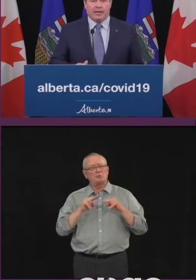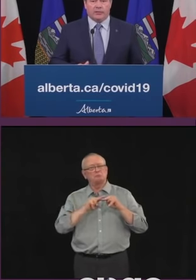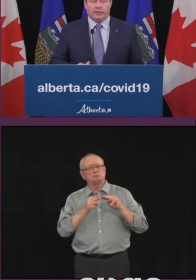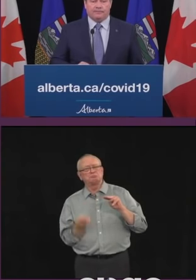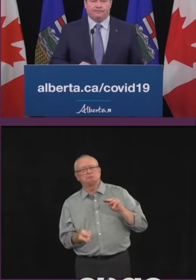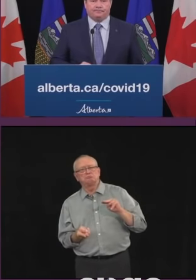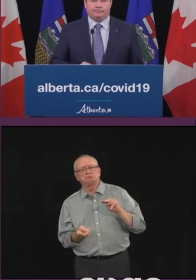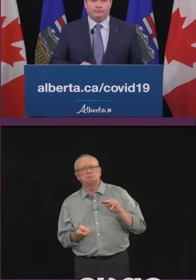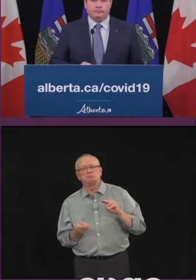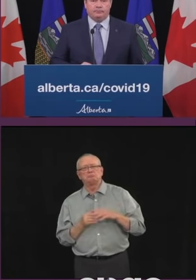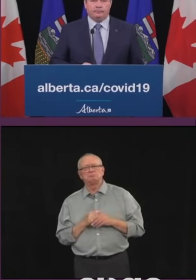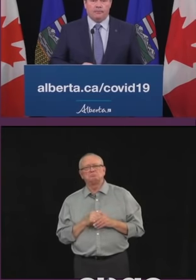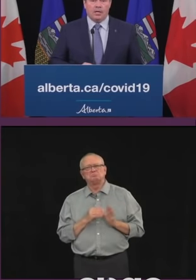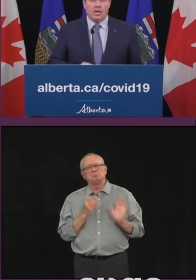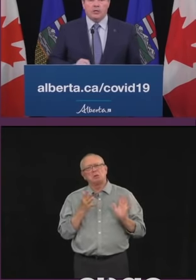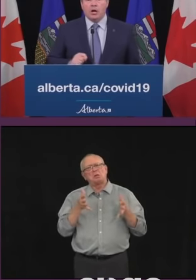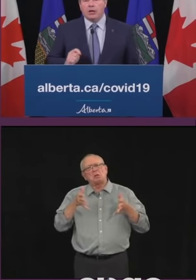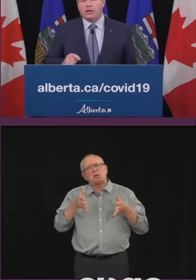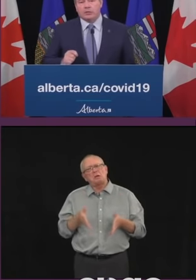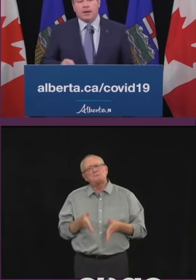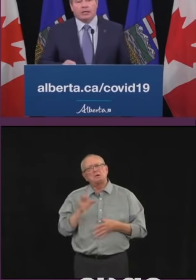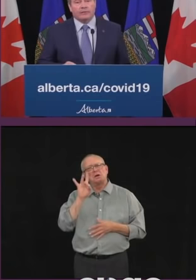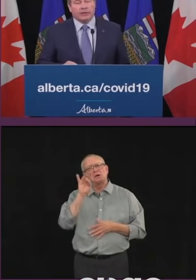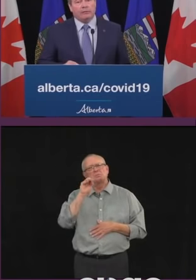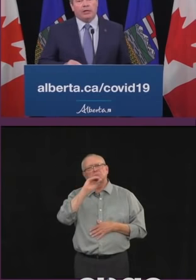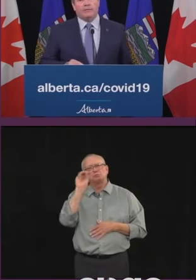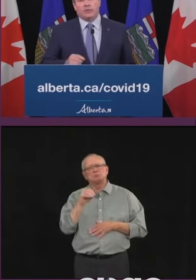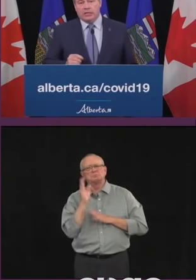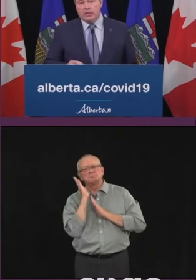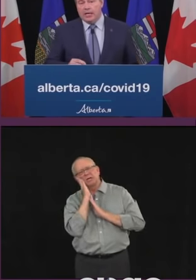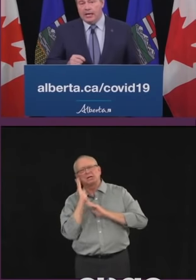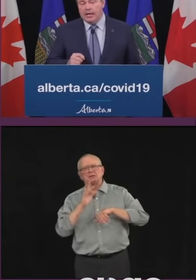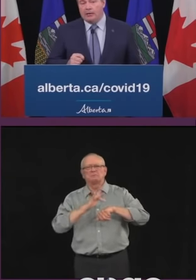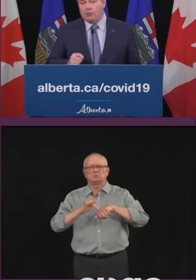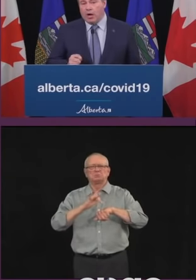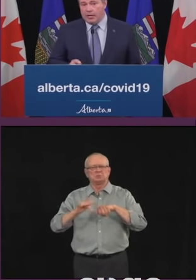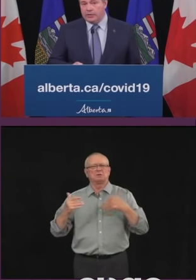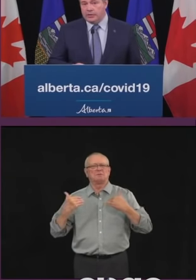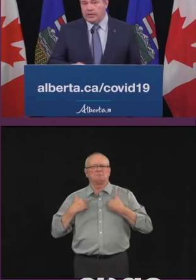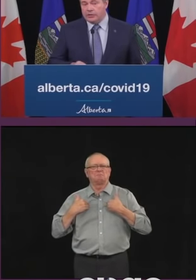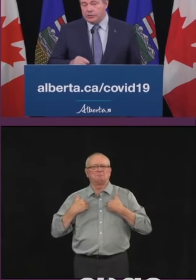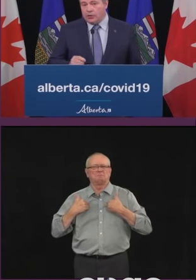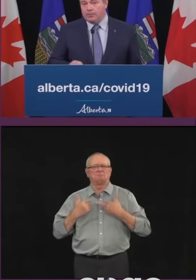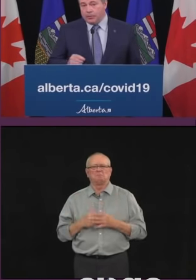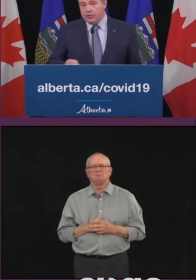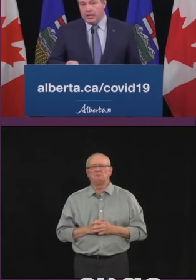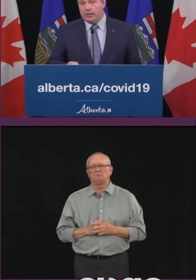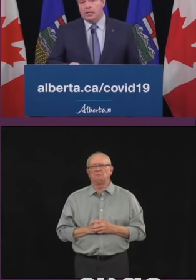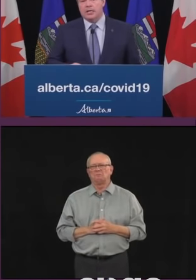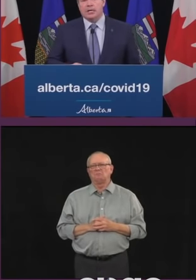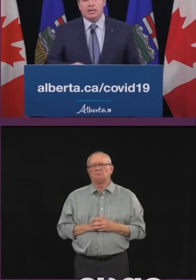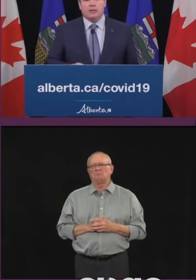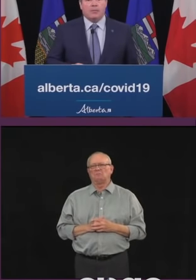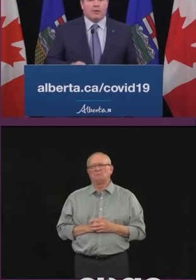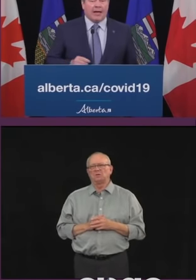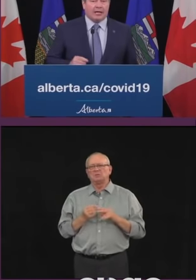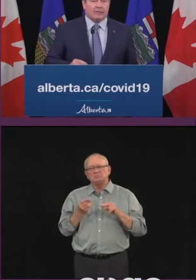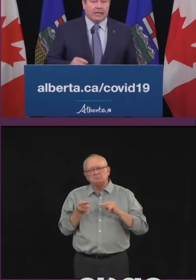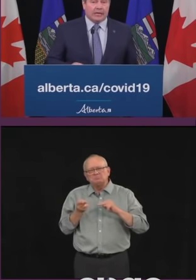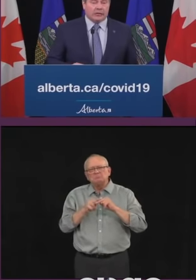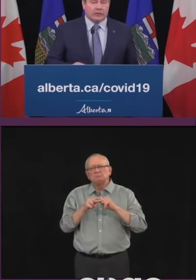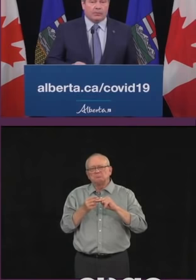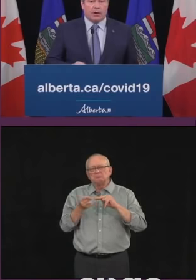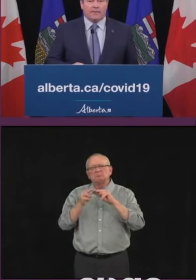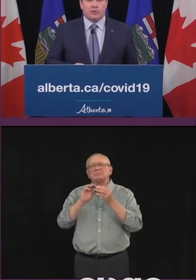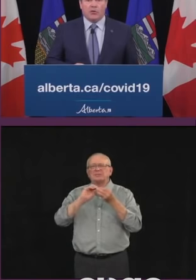of capacity. Not unexpectedly we have seen a rise less than 20% in the number of